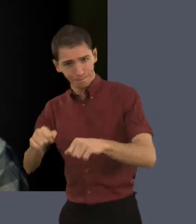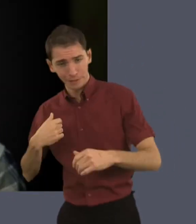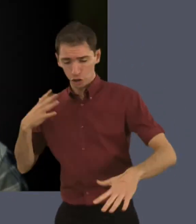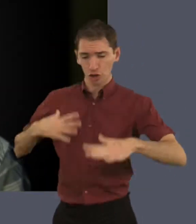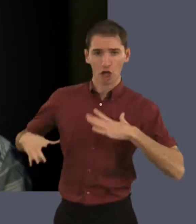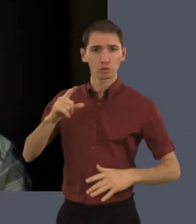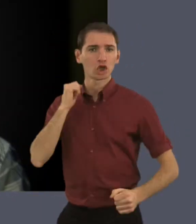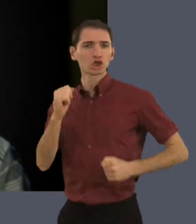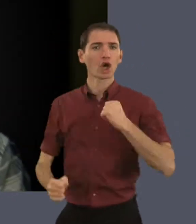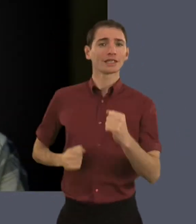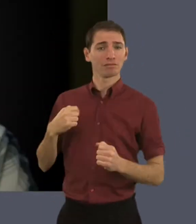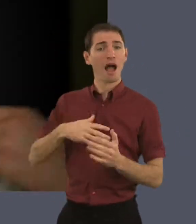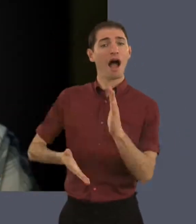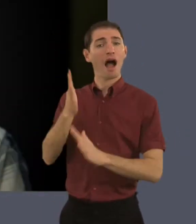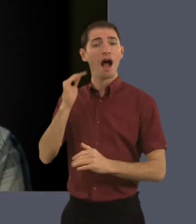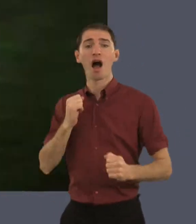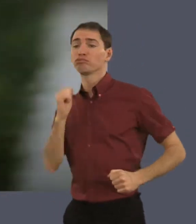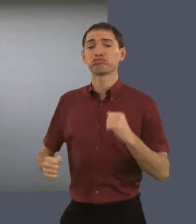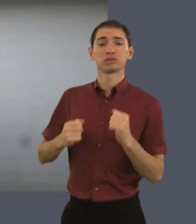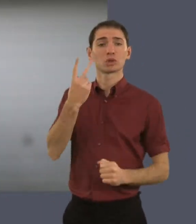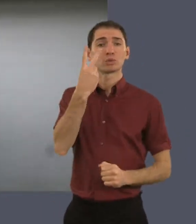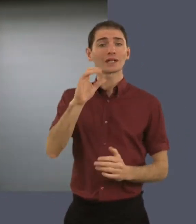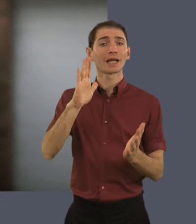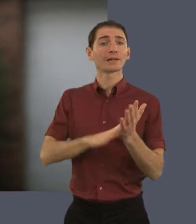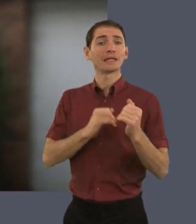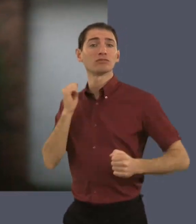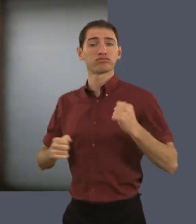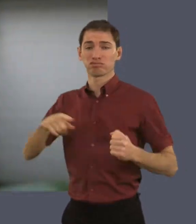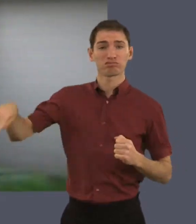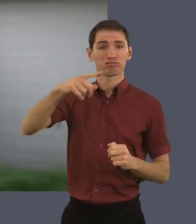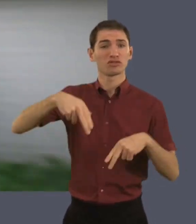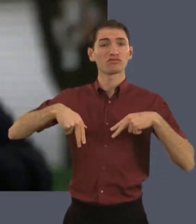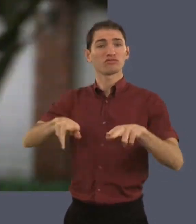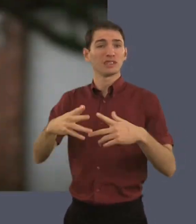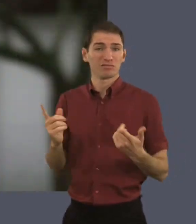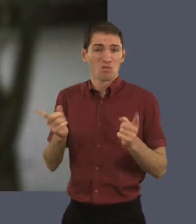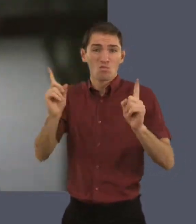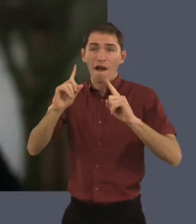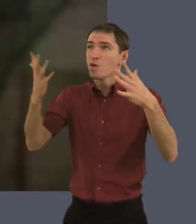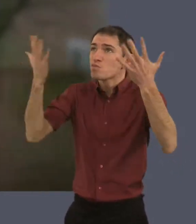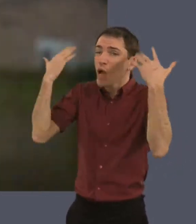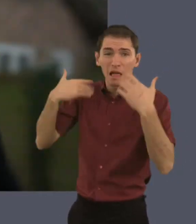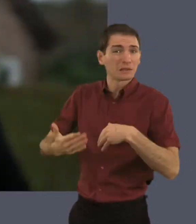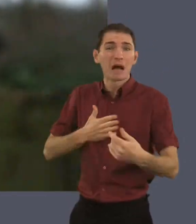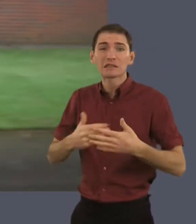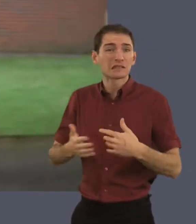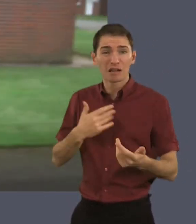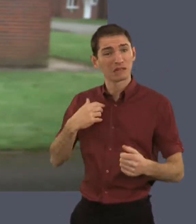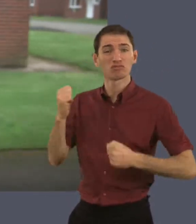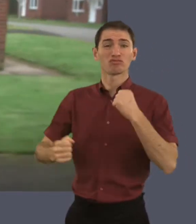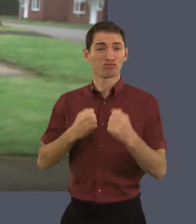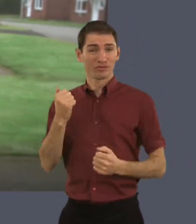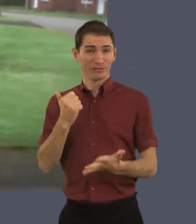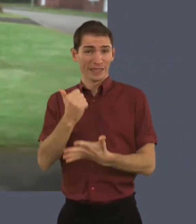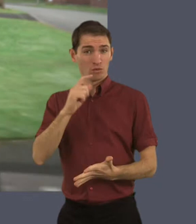my jogging gear, and I just go out and have a quick 20-minute jog around the streets. You know, whatever the weather. Get yourself out